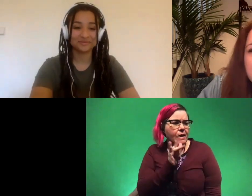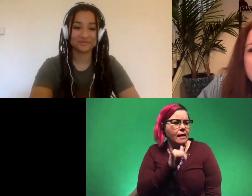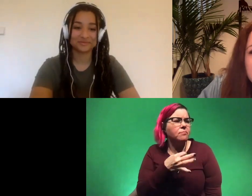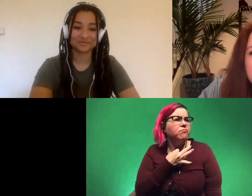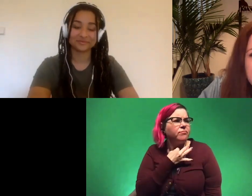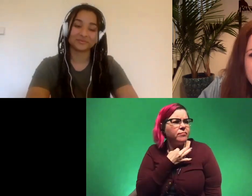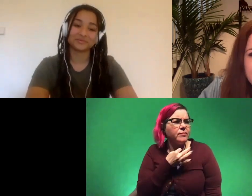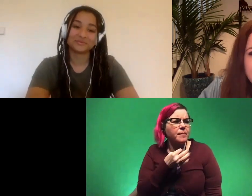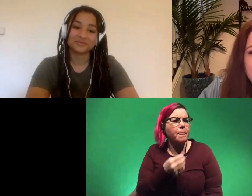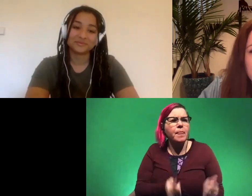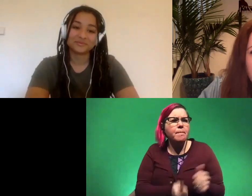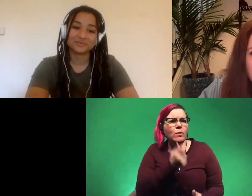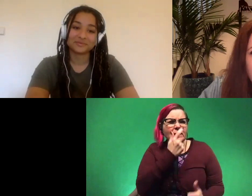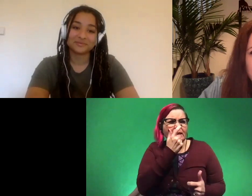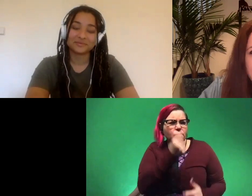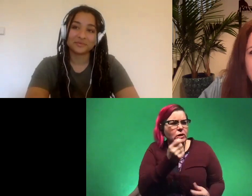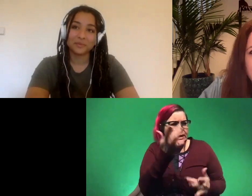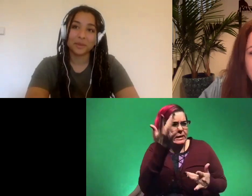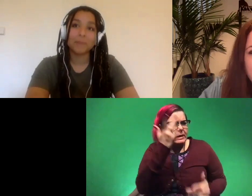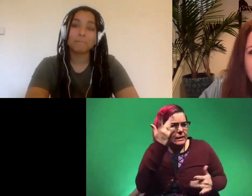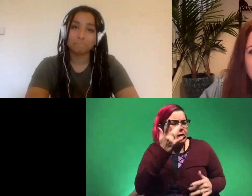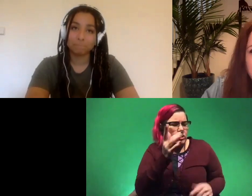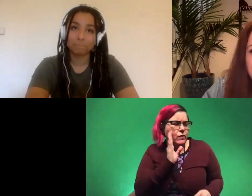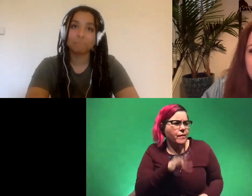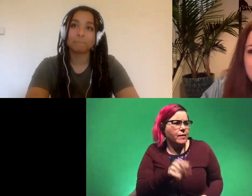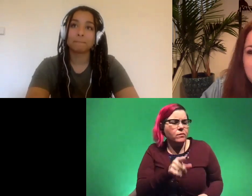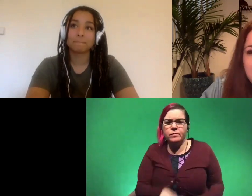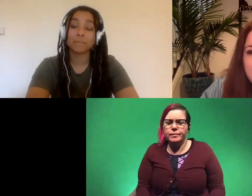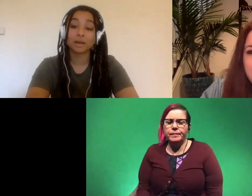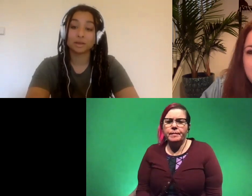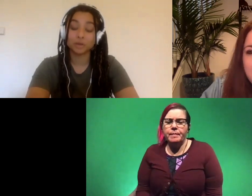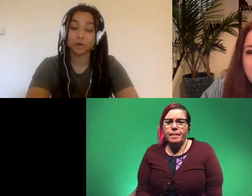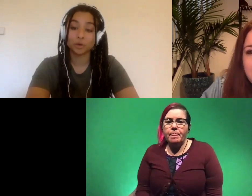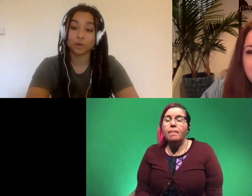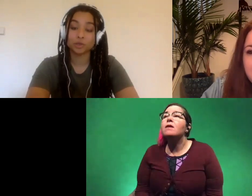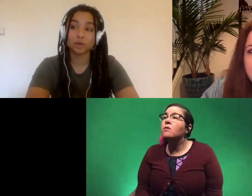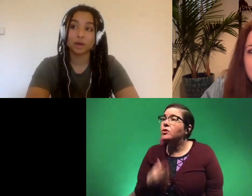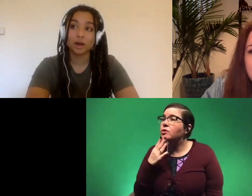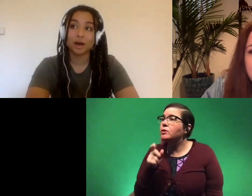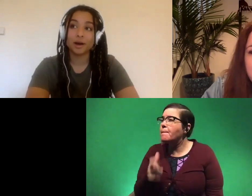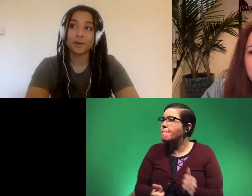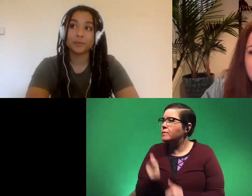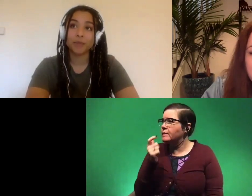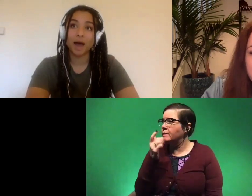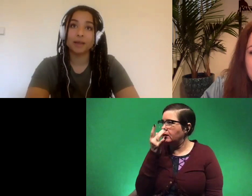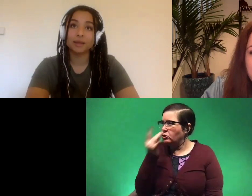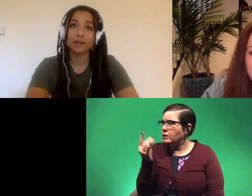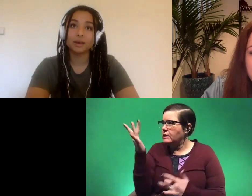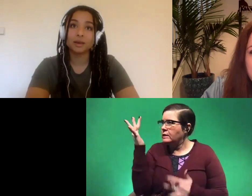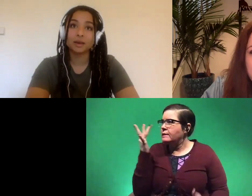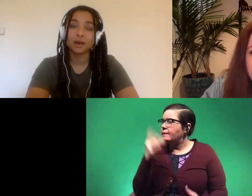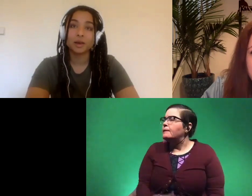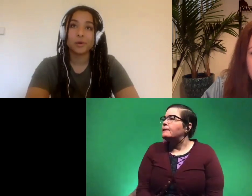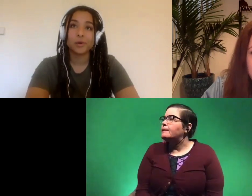what's the most interesting disease that you've come across in in fossils that's a good question um i think